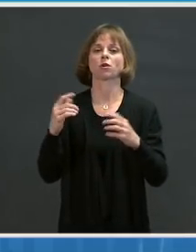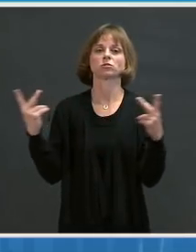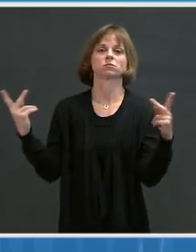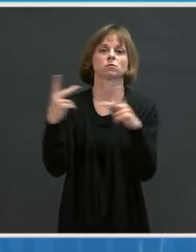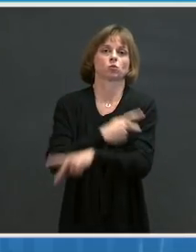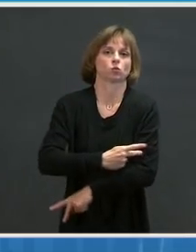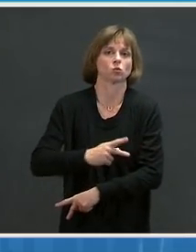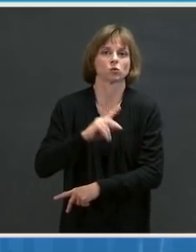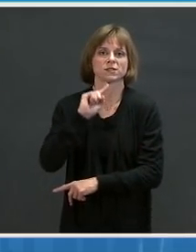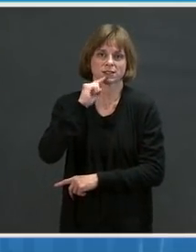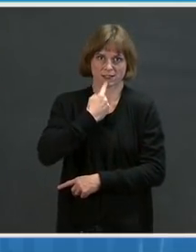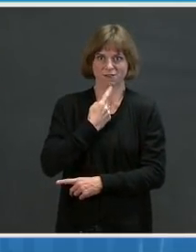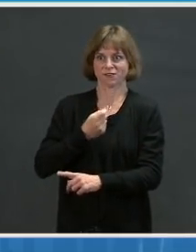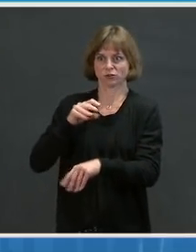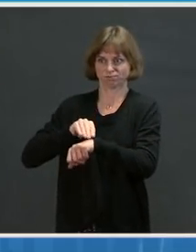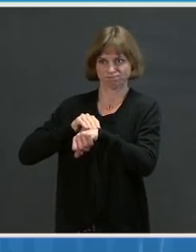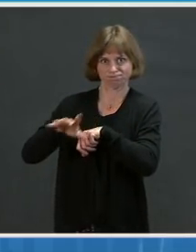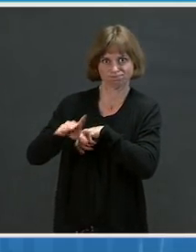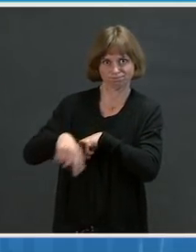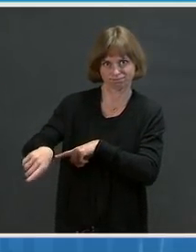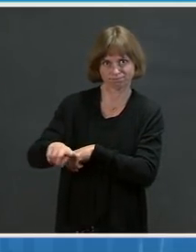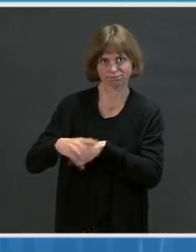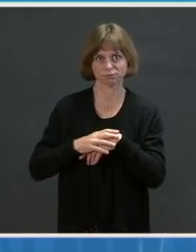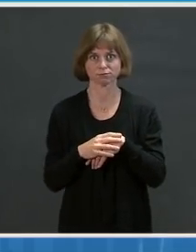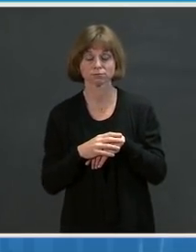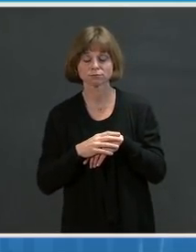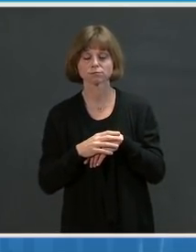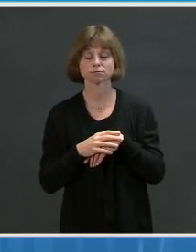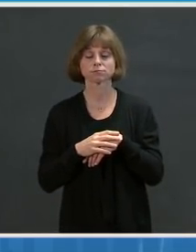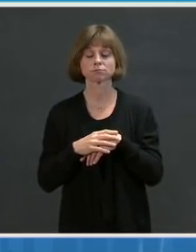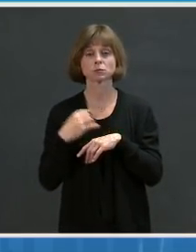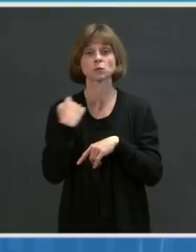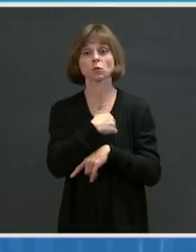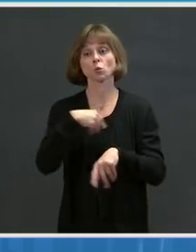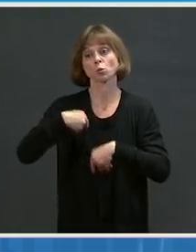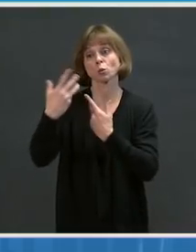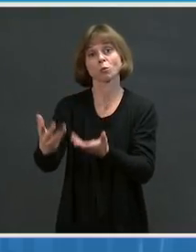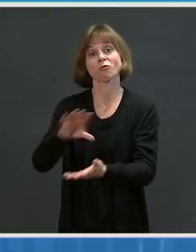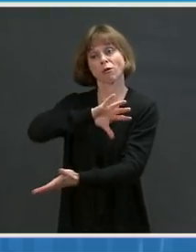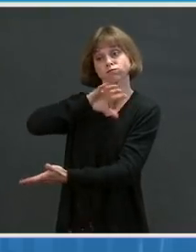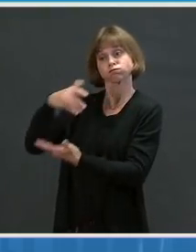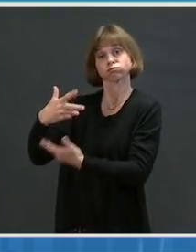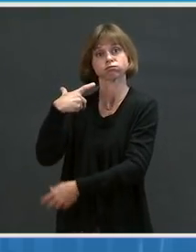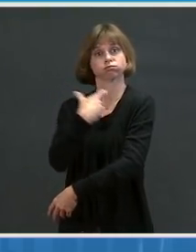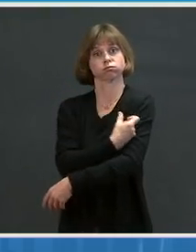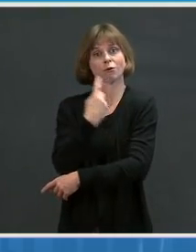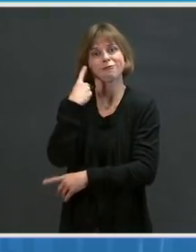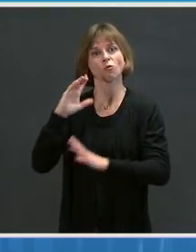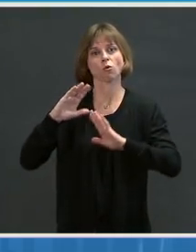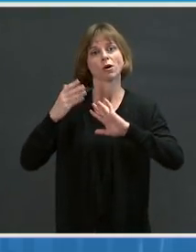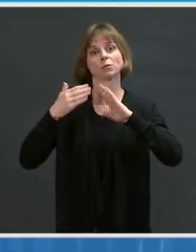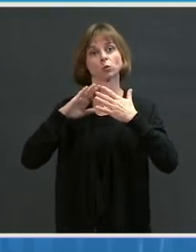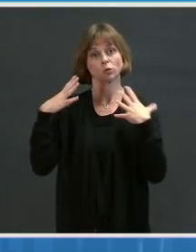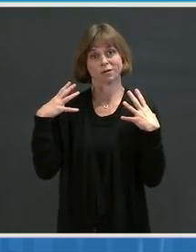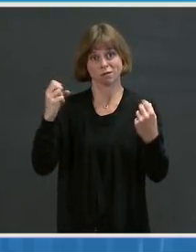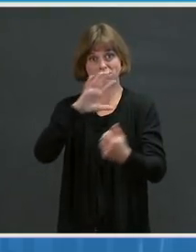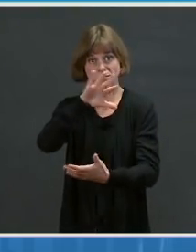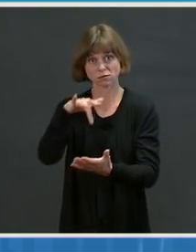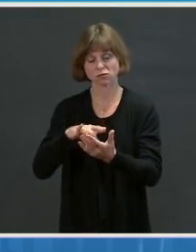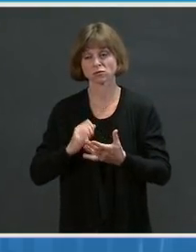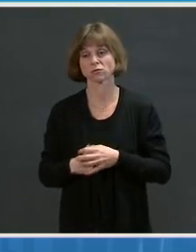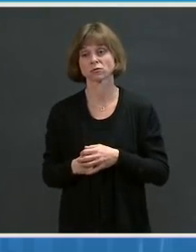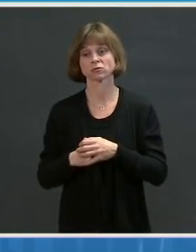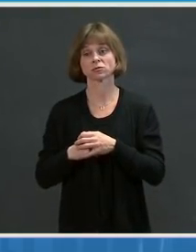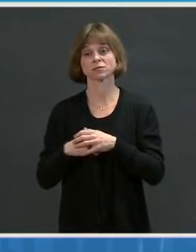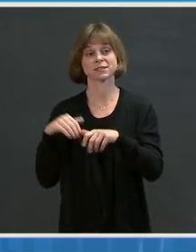increasing supply to convenient and trusted locations, like community health centers, deploying mobile units to meet people where